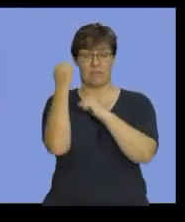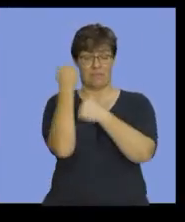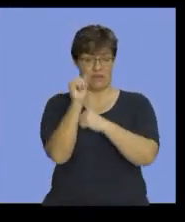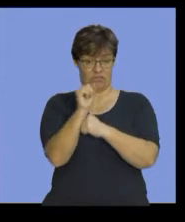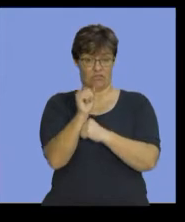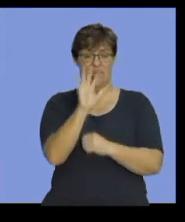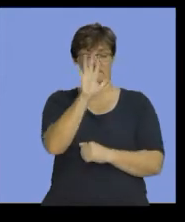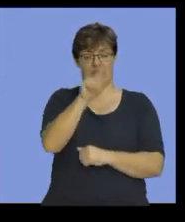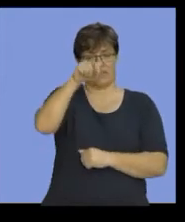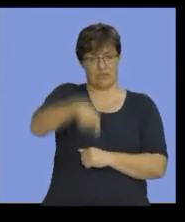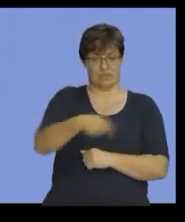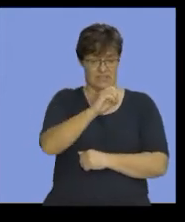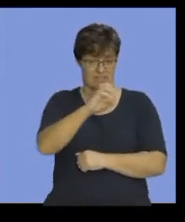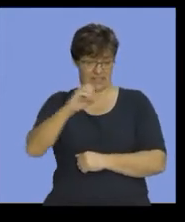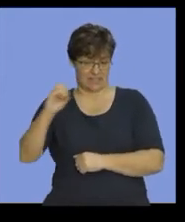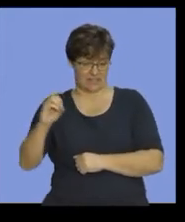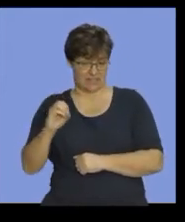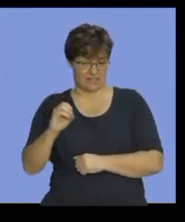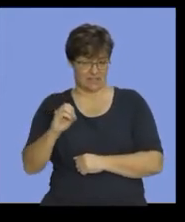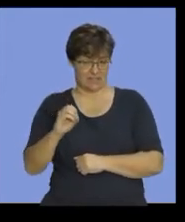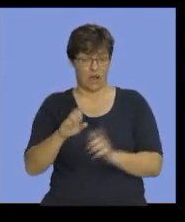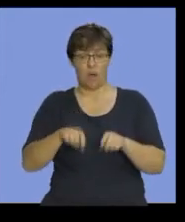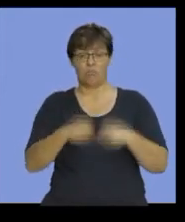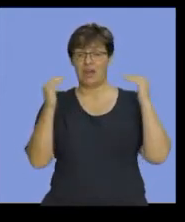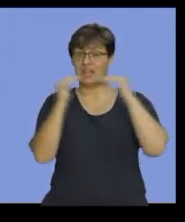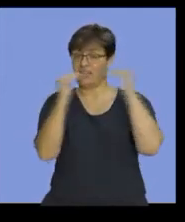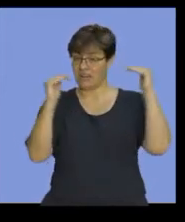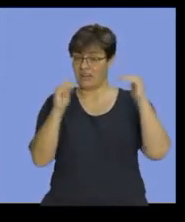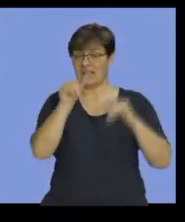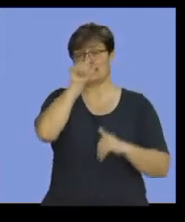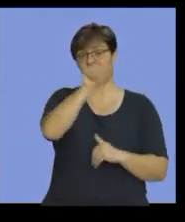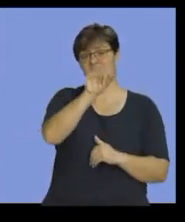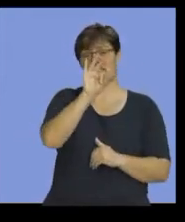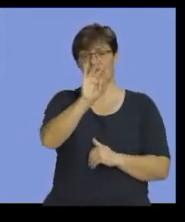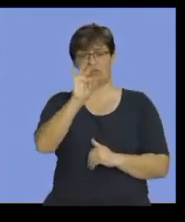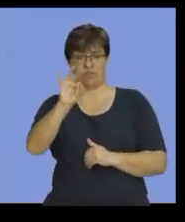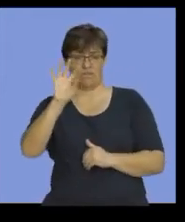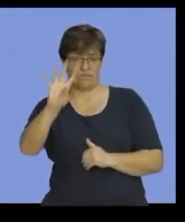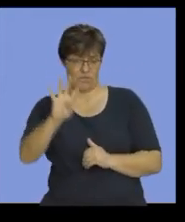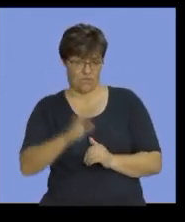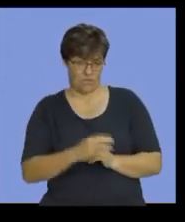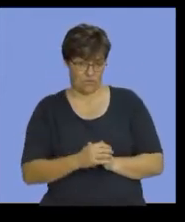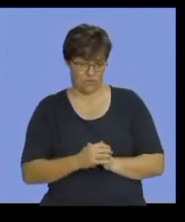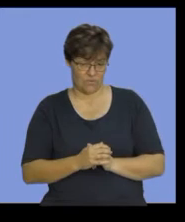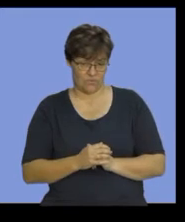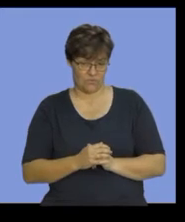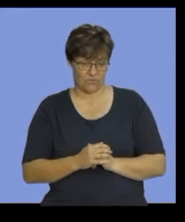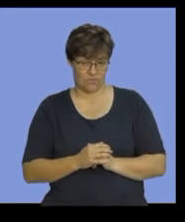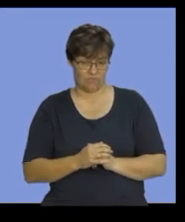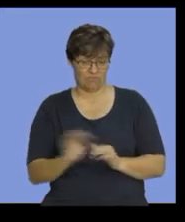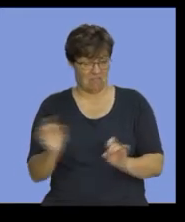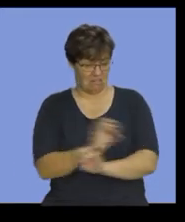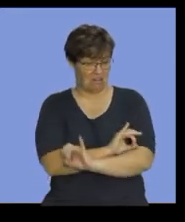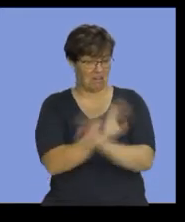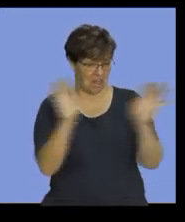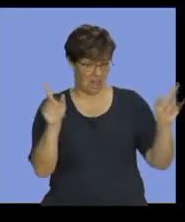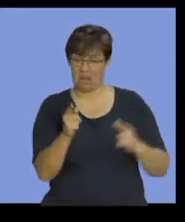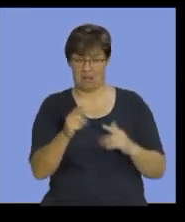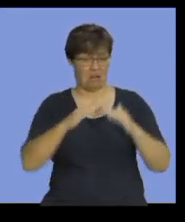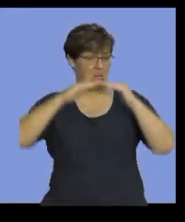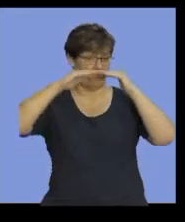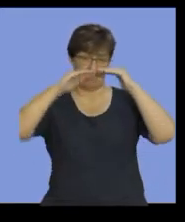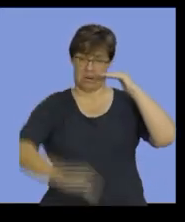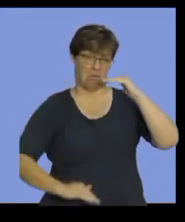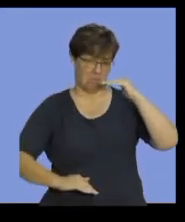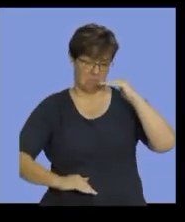5,000. Our break even was 6,334. Clearly, we were